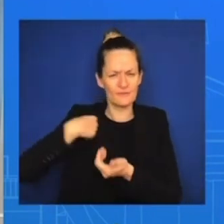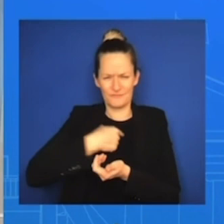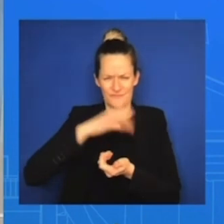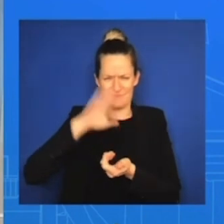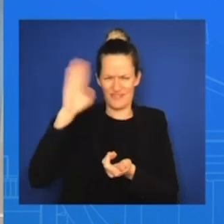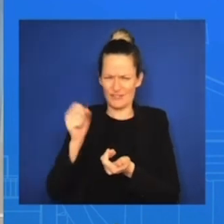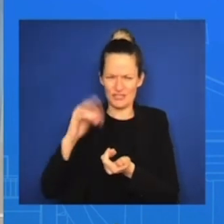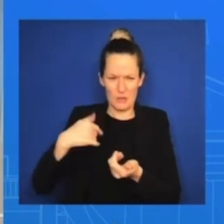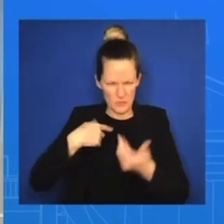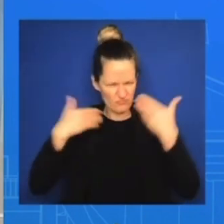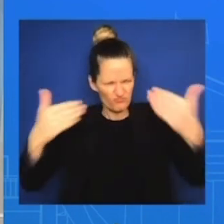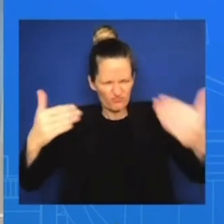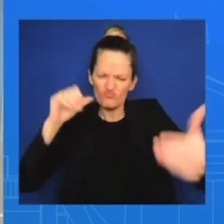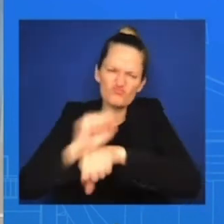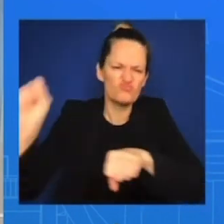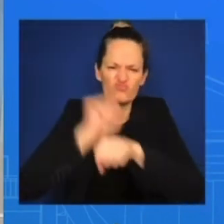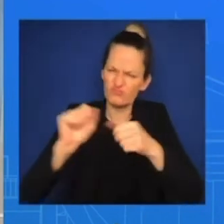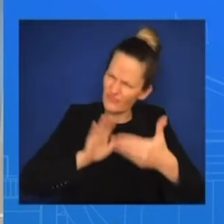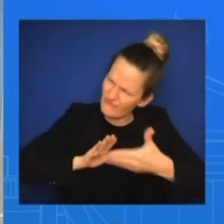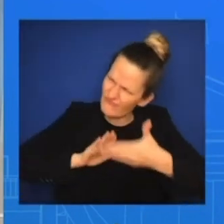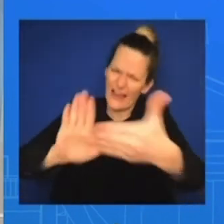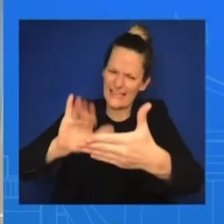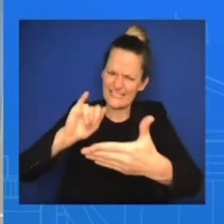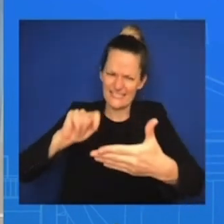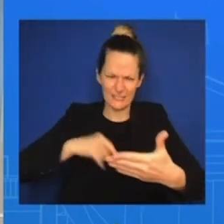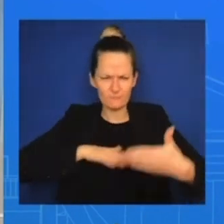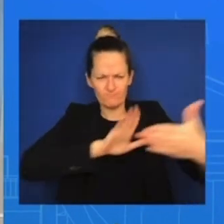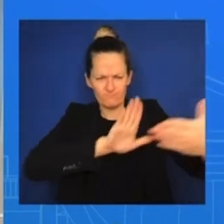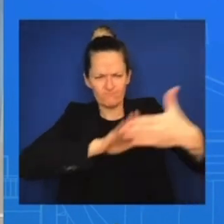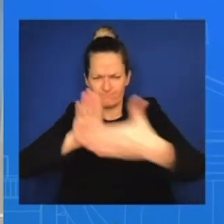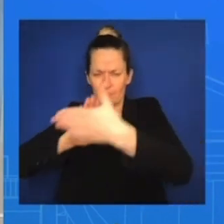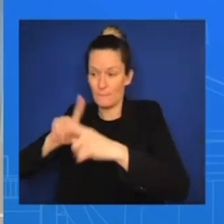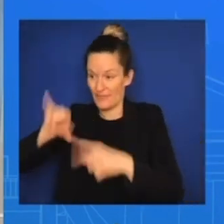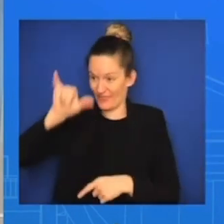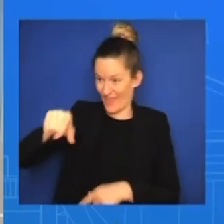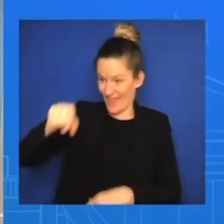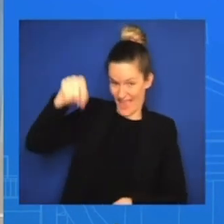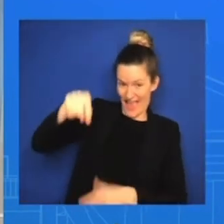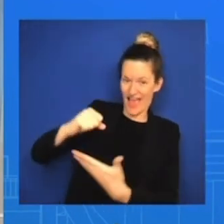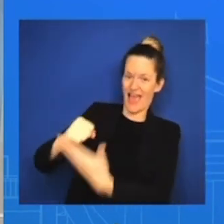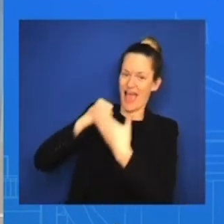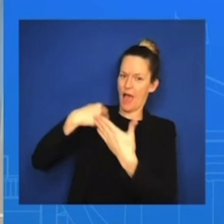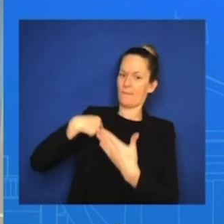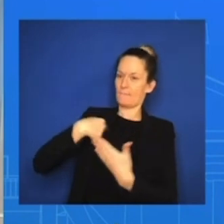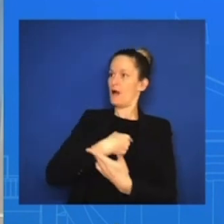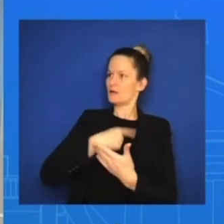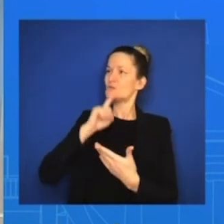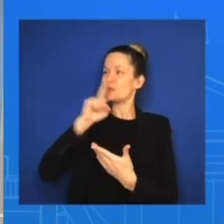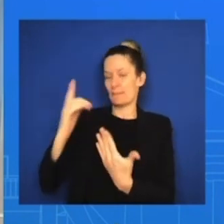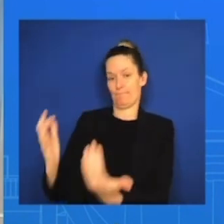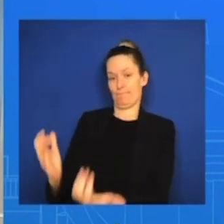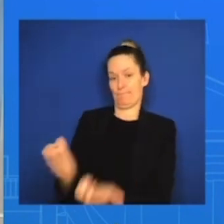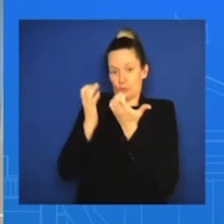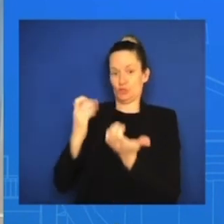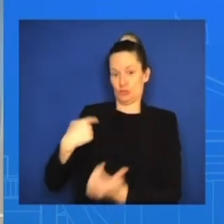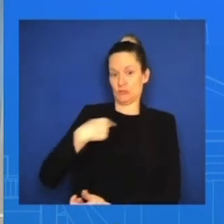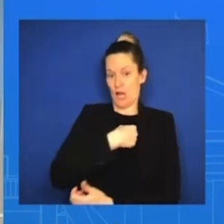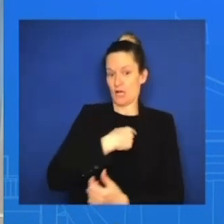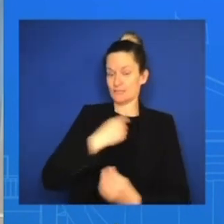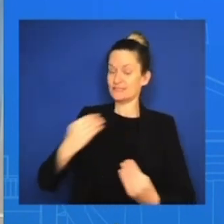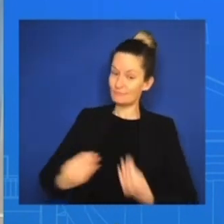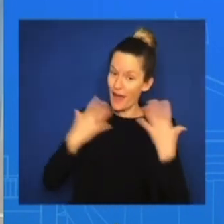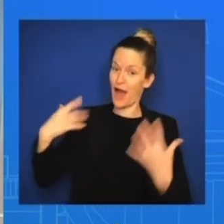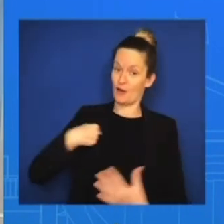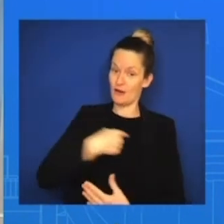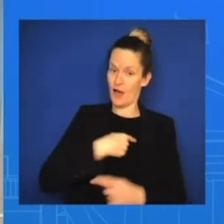and challenge and sometimes push our leaders in health care and in government to really say